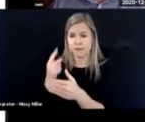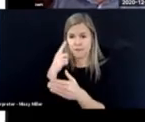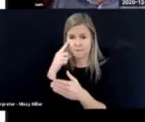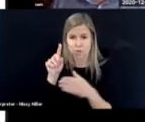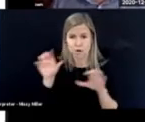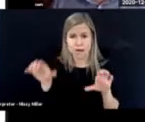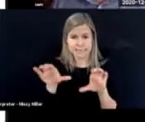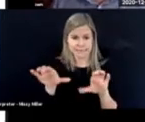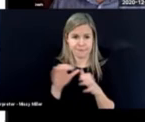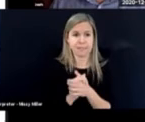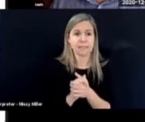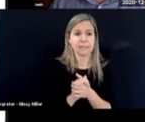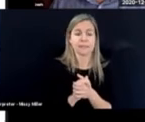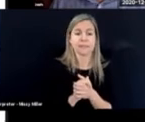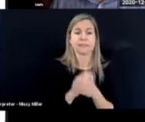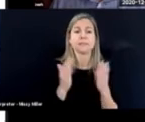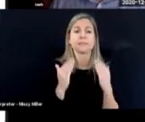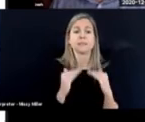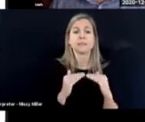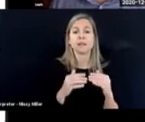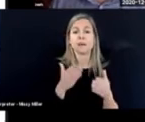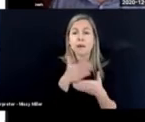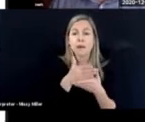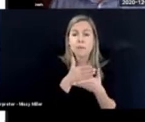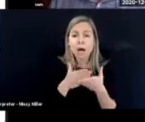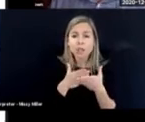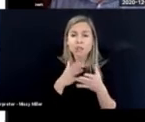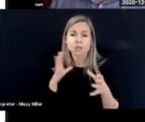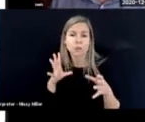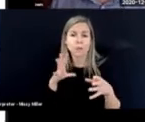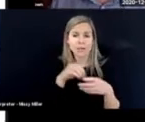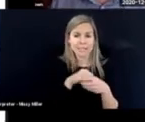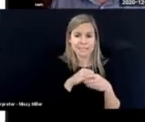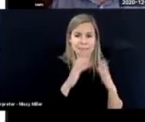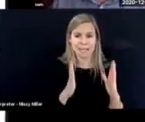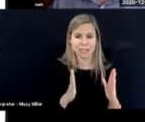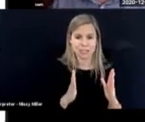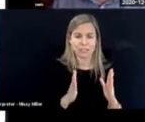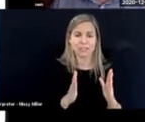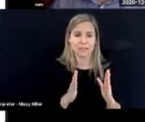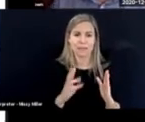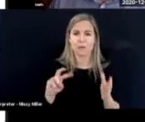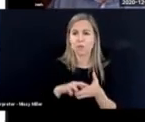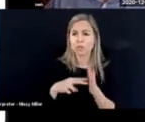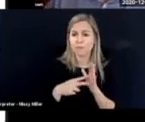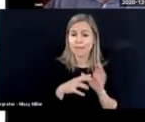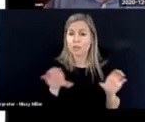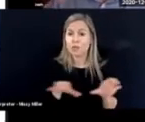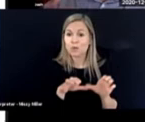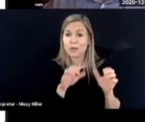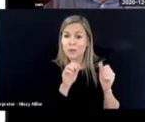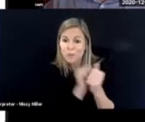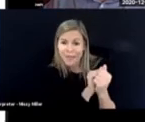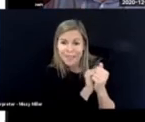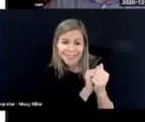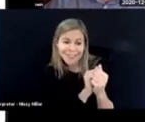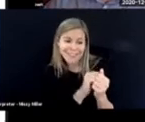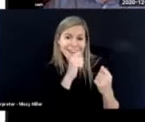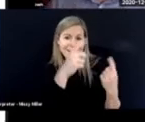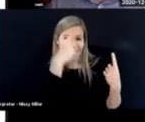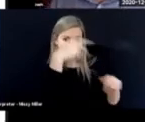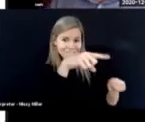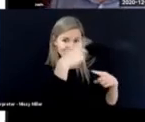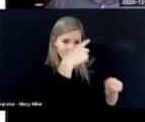to activities. Using the principle of partial participation. So doing